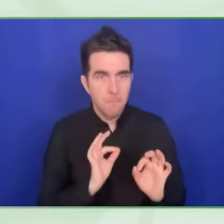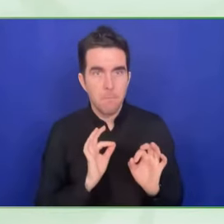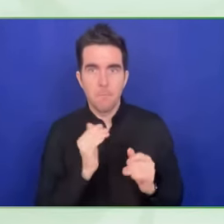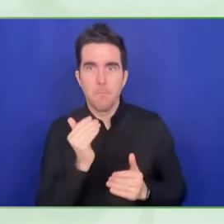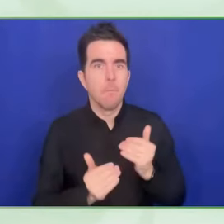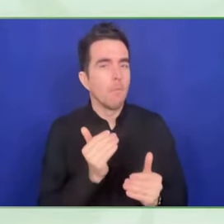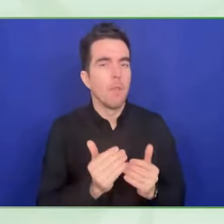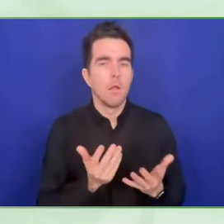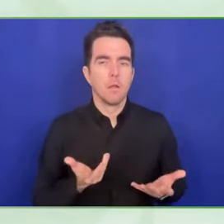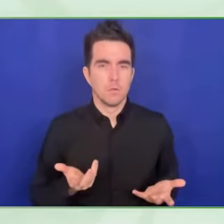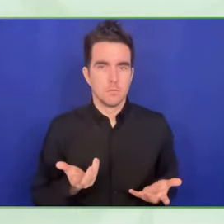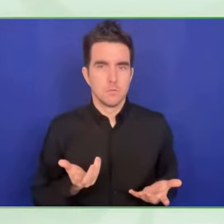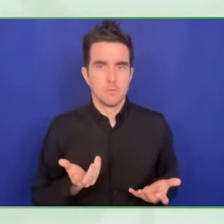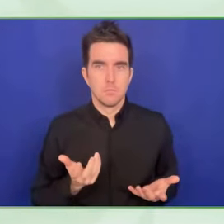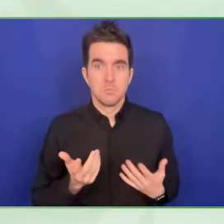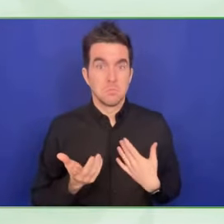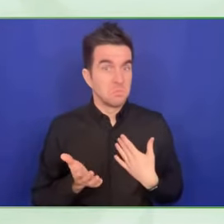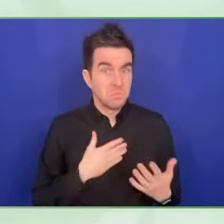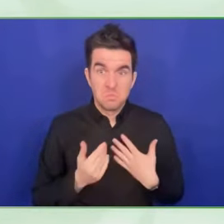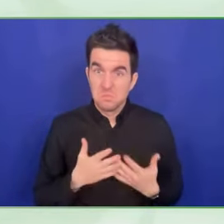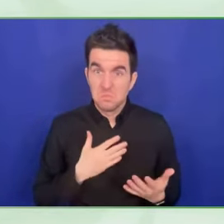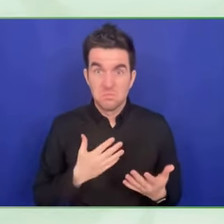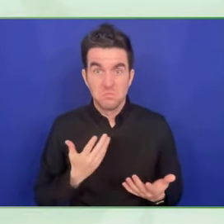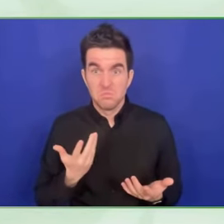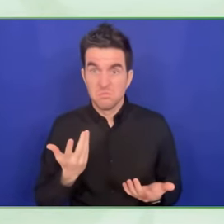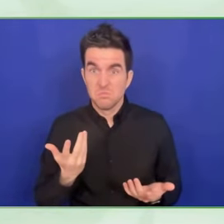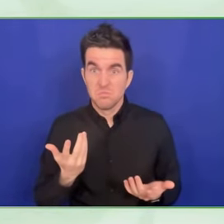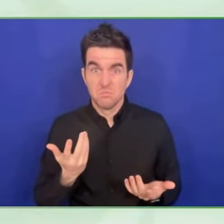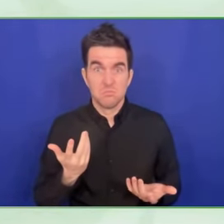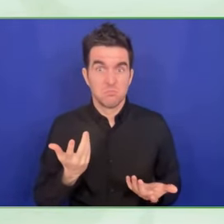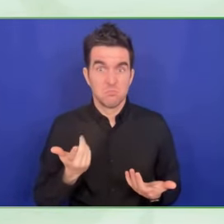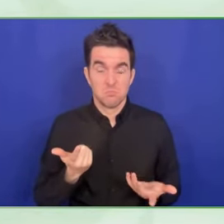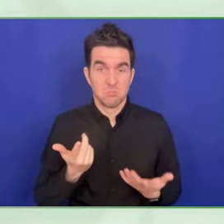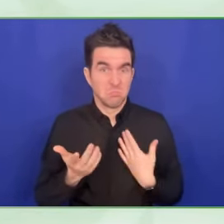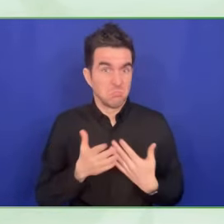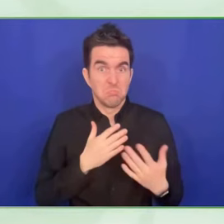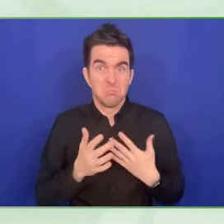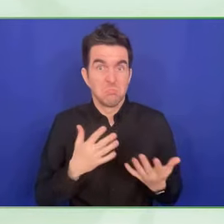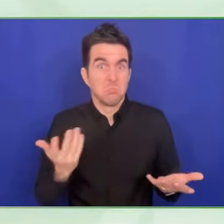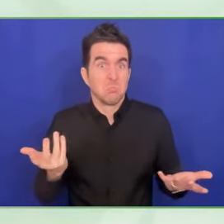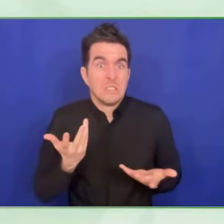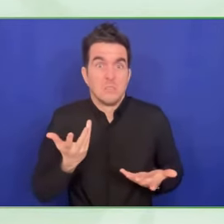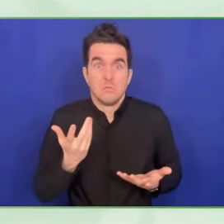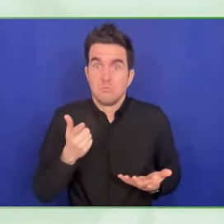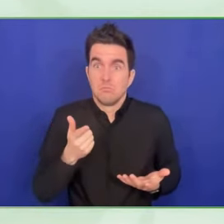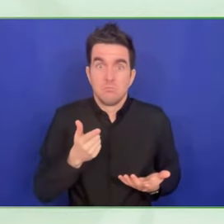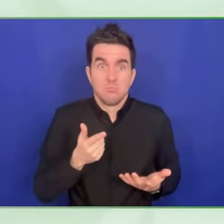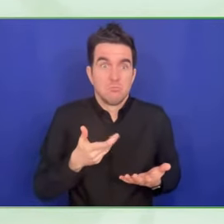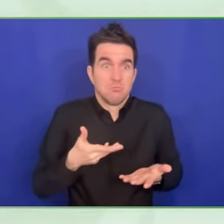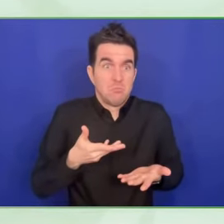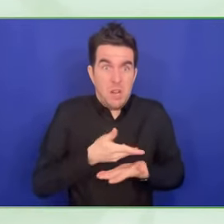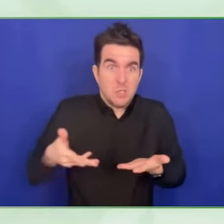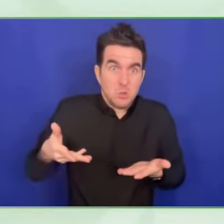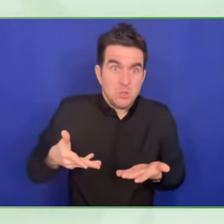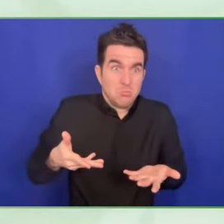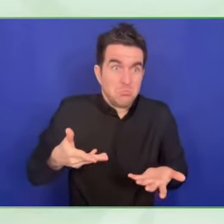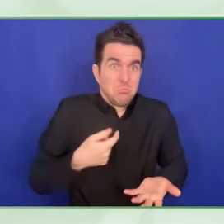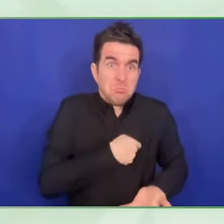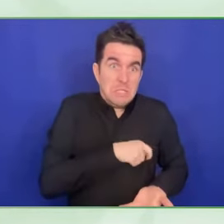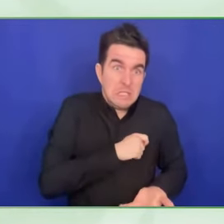be authenticated. And now we are counting more than 50,000 people already registered and providing proof of life every month